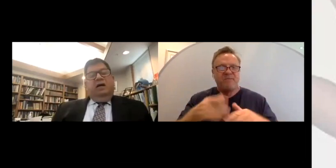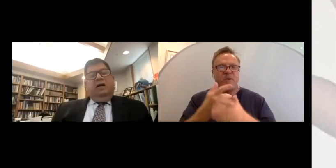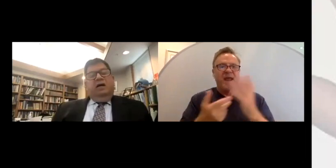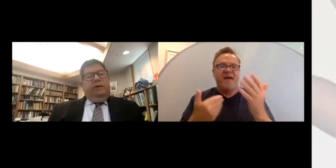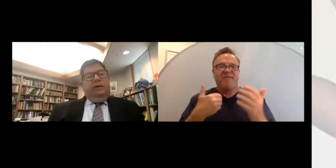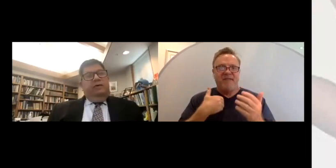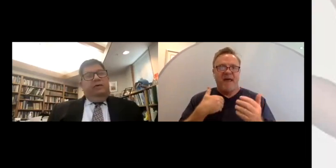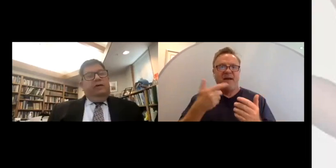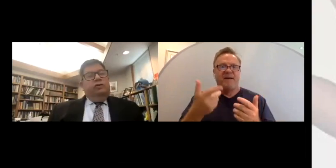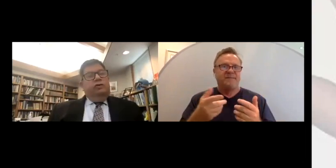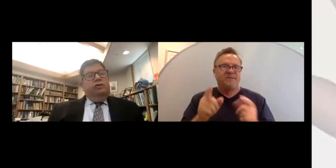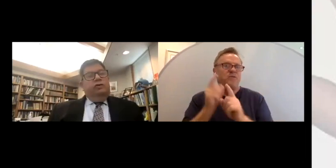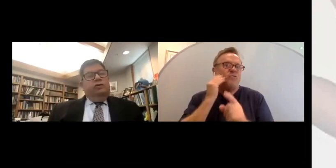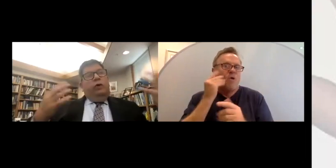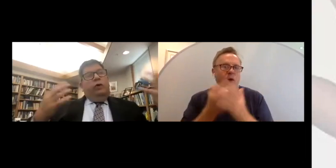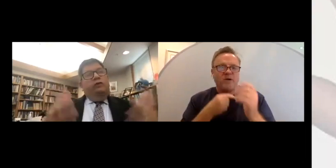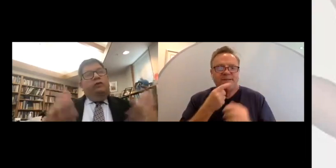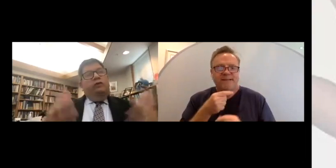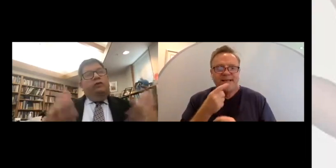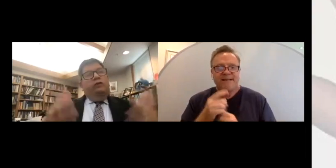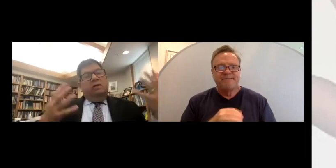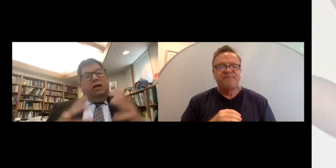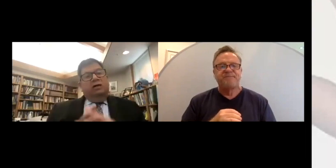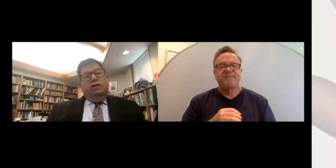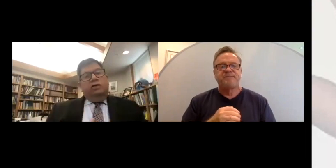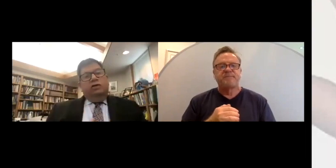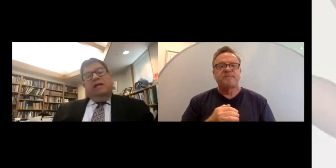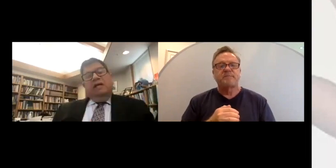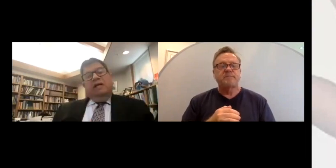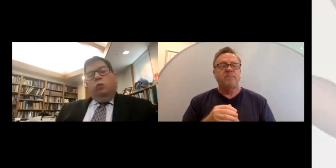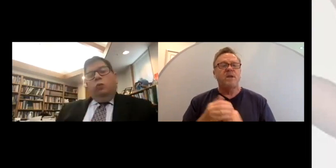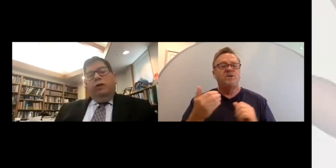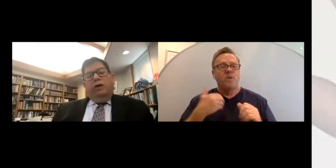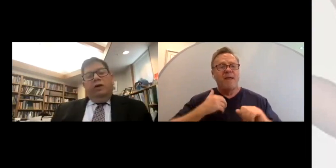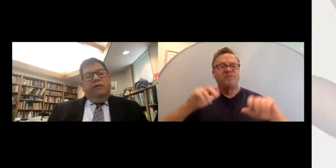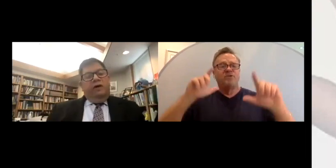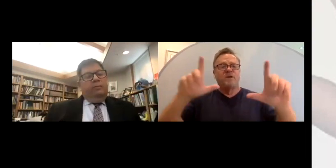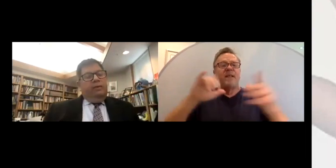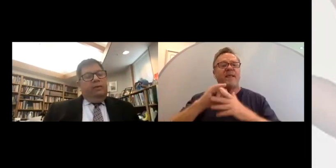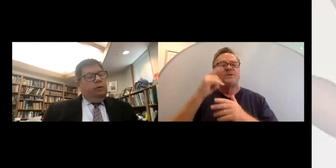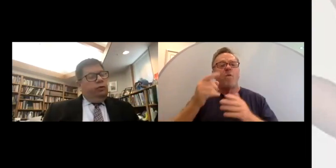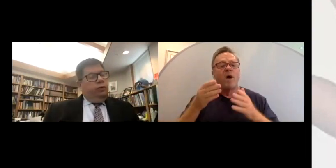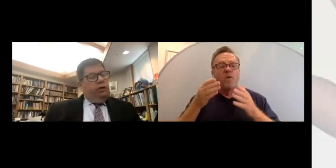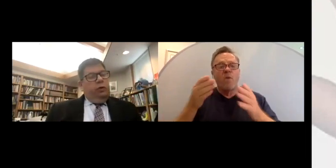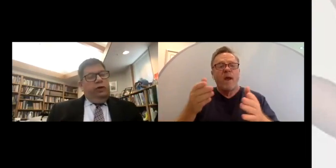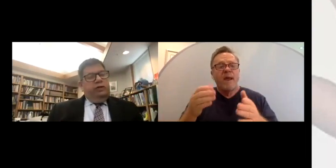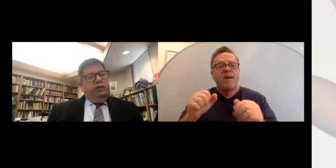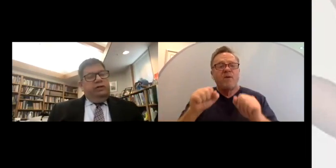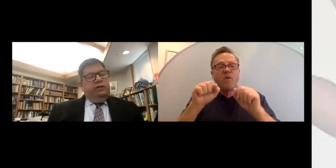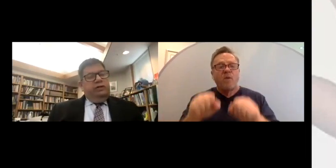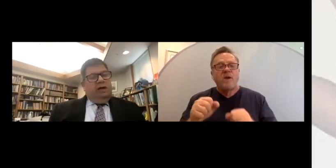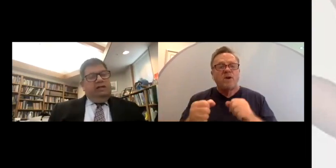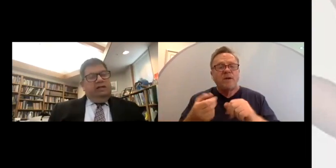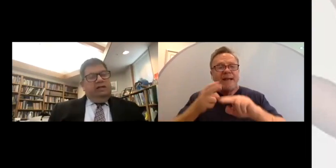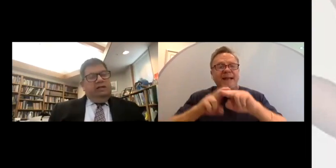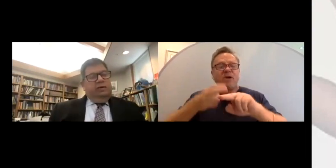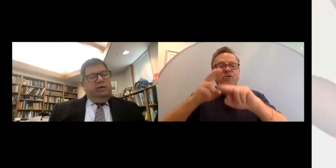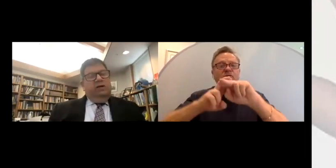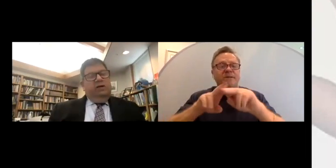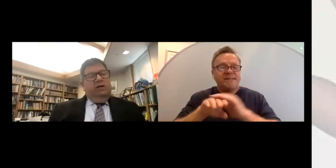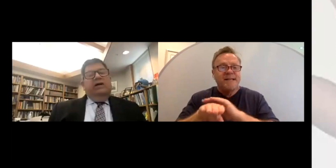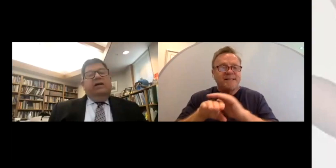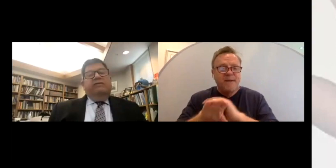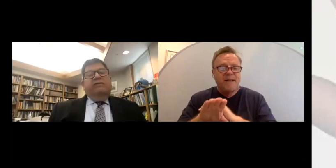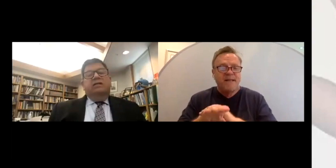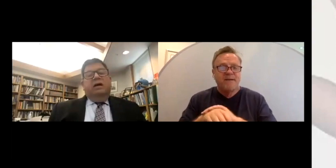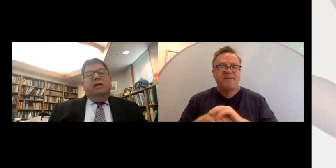at the bottom of the page. So, we have instilled screens, and that is one way that we have been able to increase accessibility.